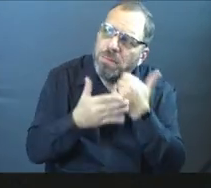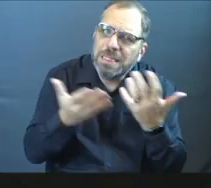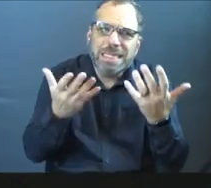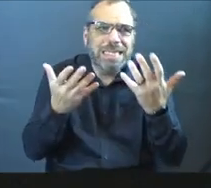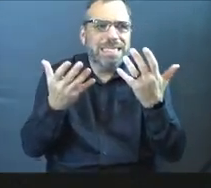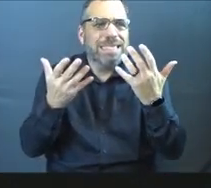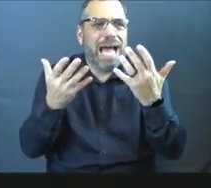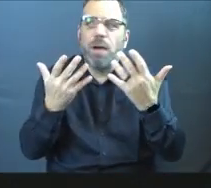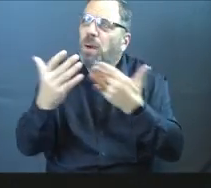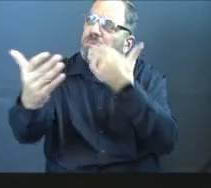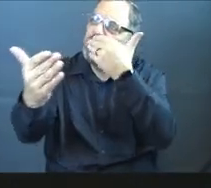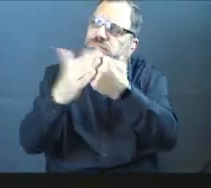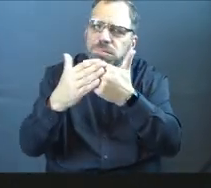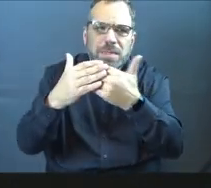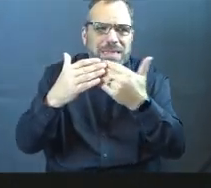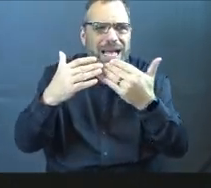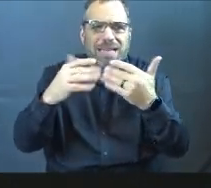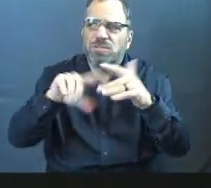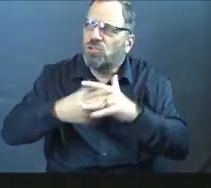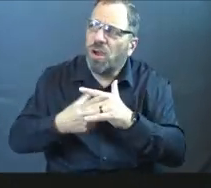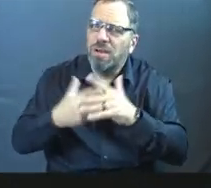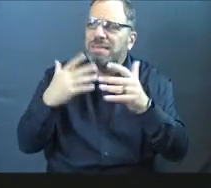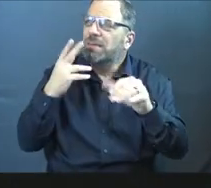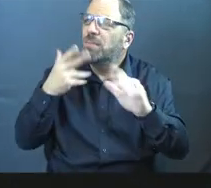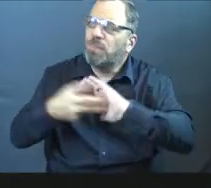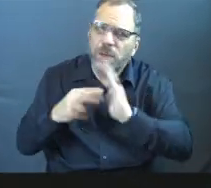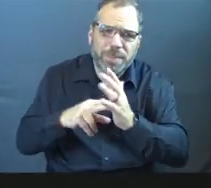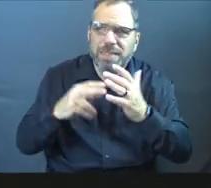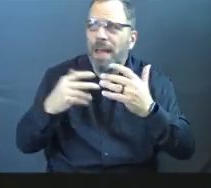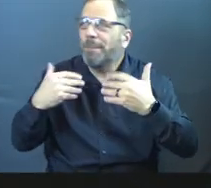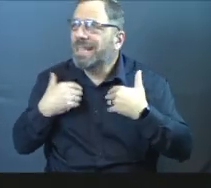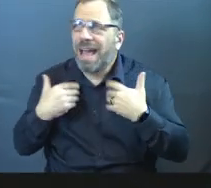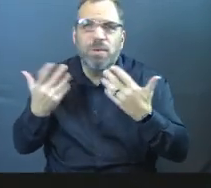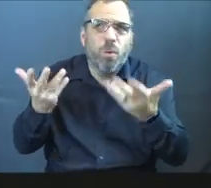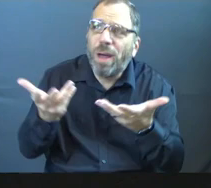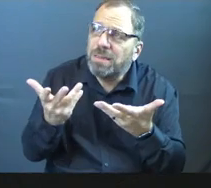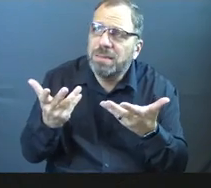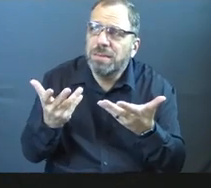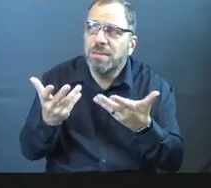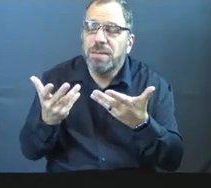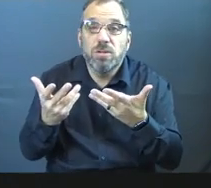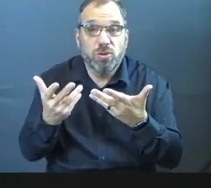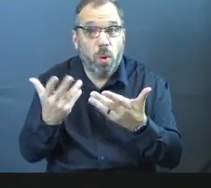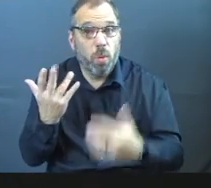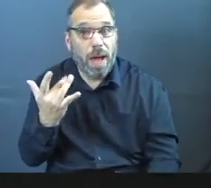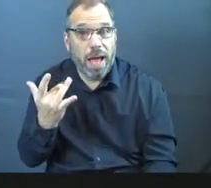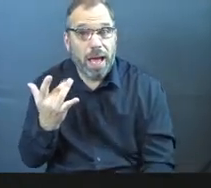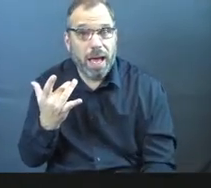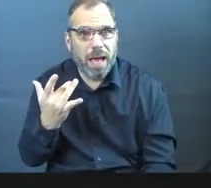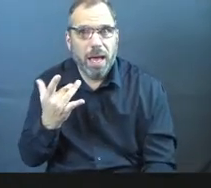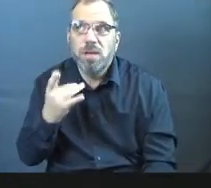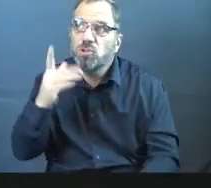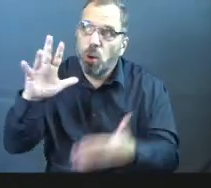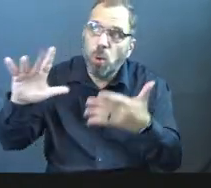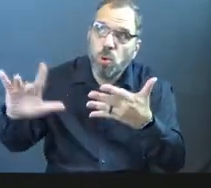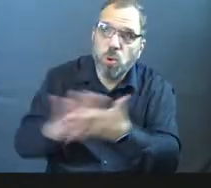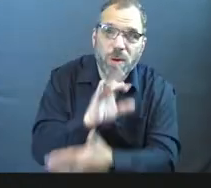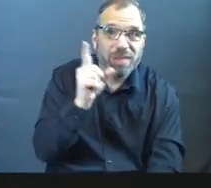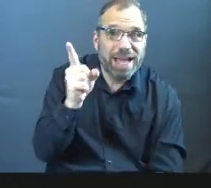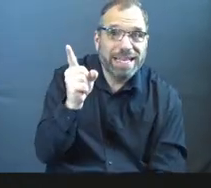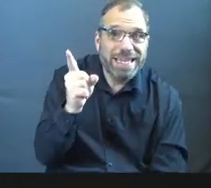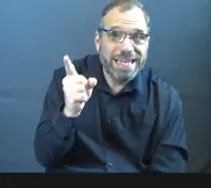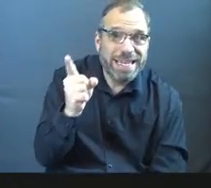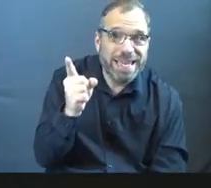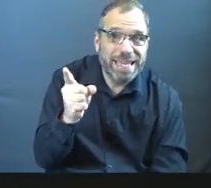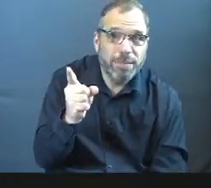Lord, I need to be close with you. So I know what I'm, what your, what purpose I need to have in this time, God. So that it's actually glorifying you, God. It's,